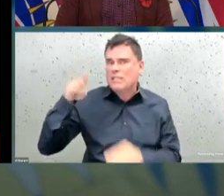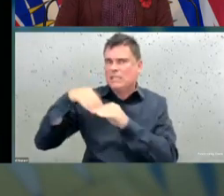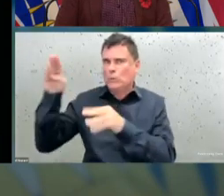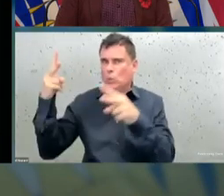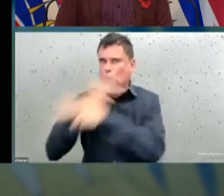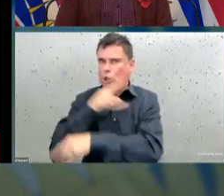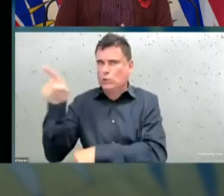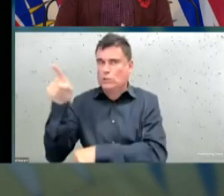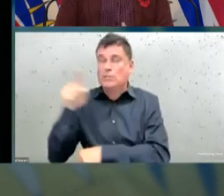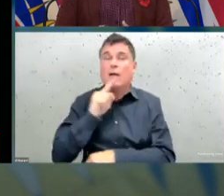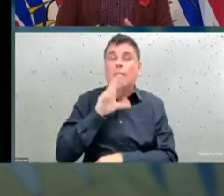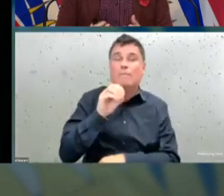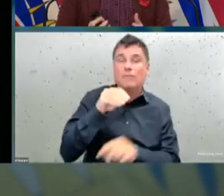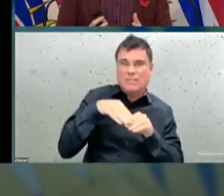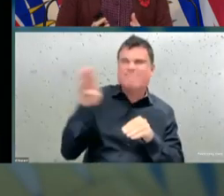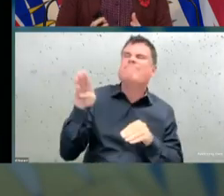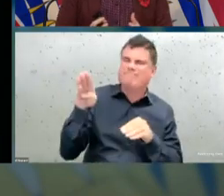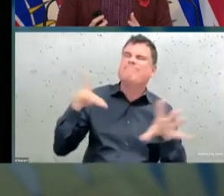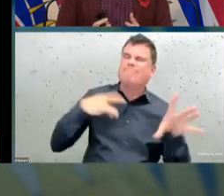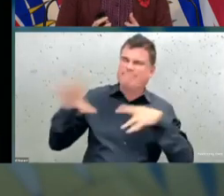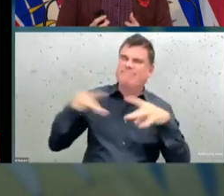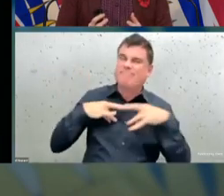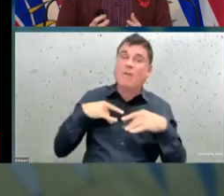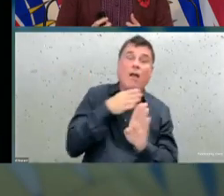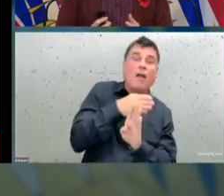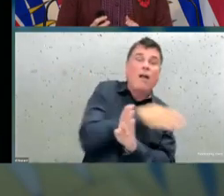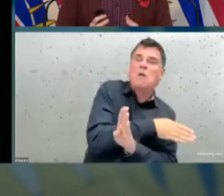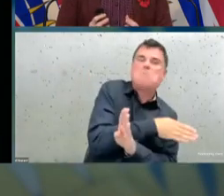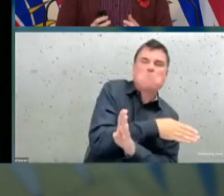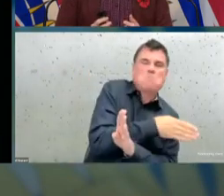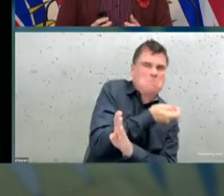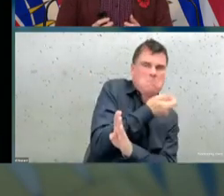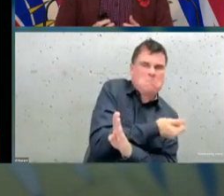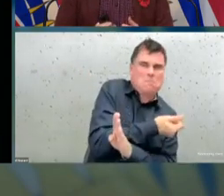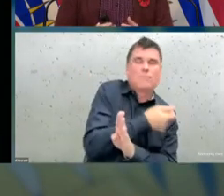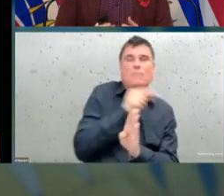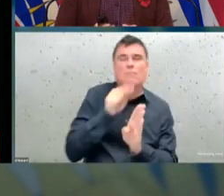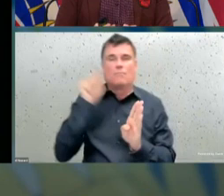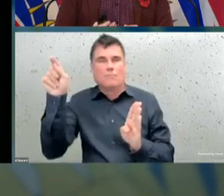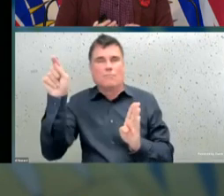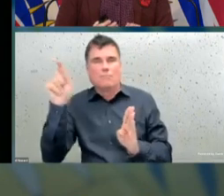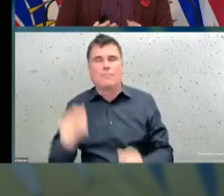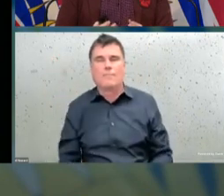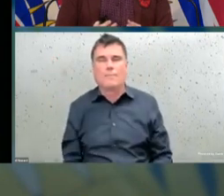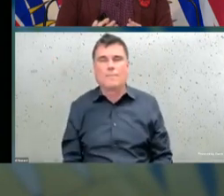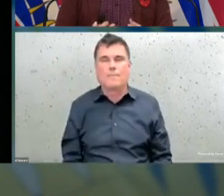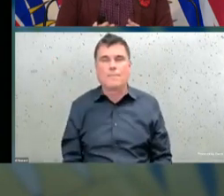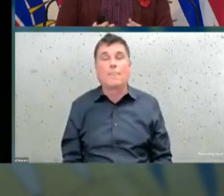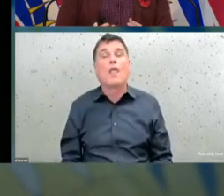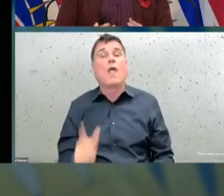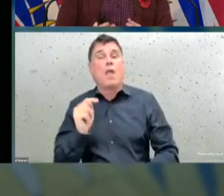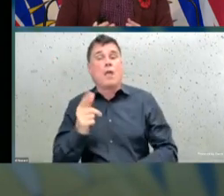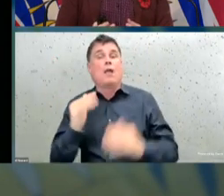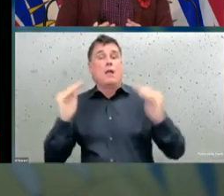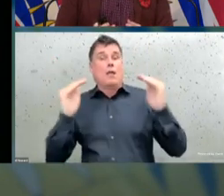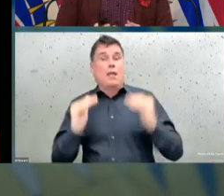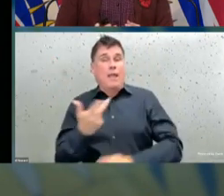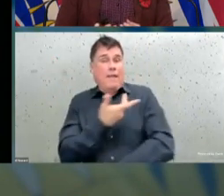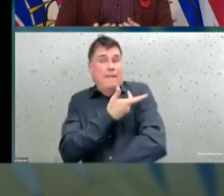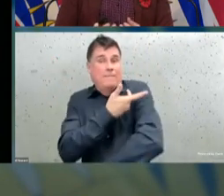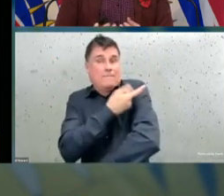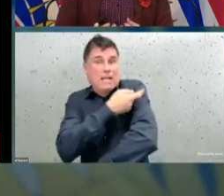we can see that we've made tremendous progress across the board. So we are at about 90% coverage